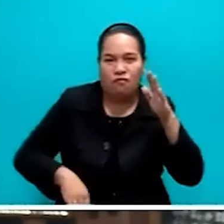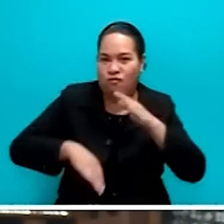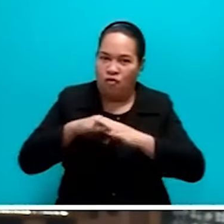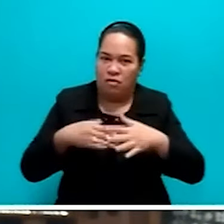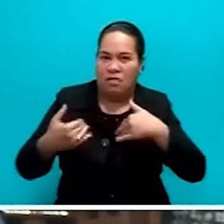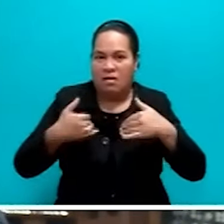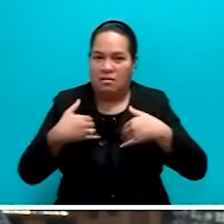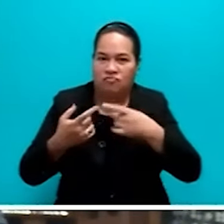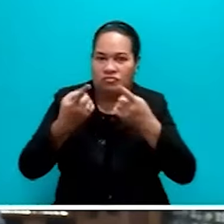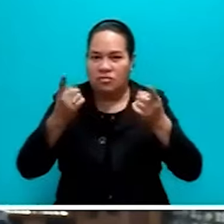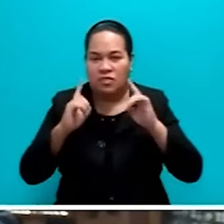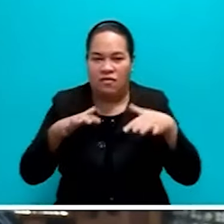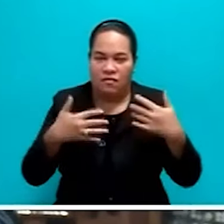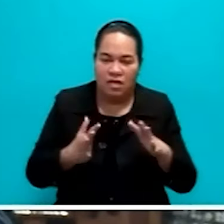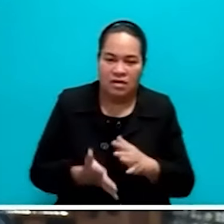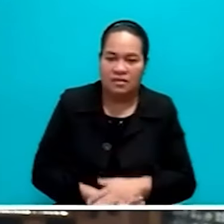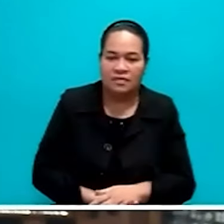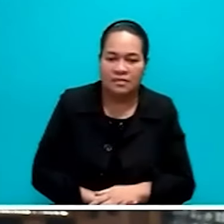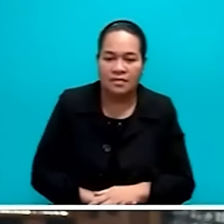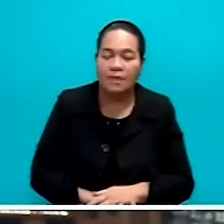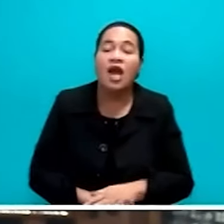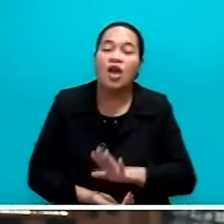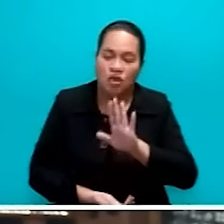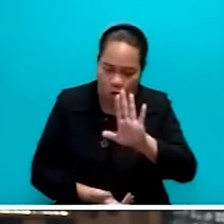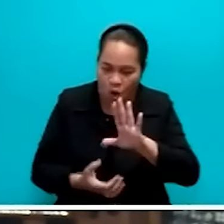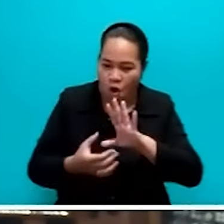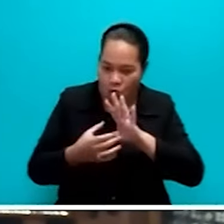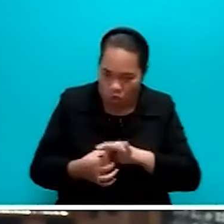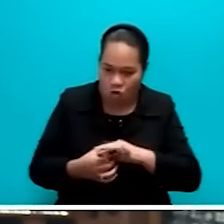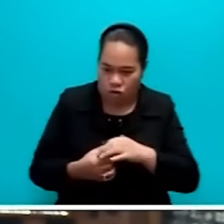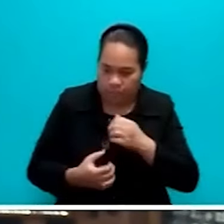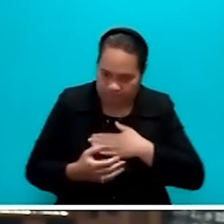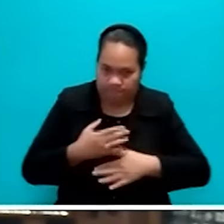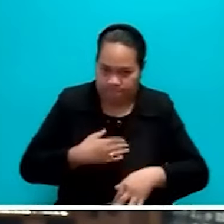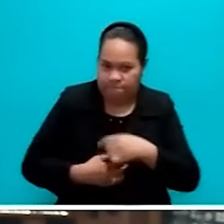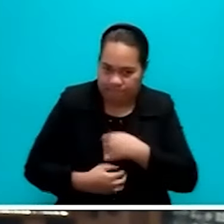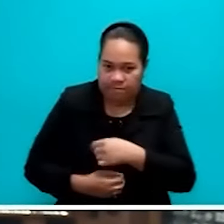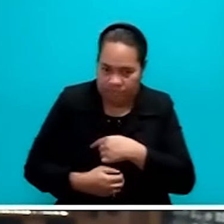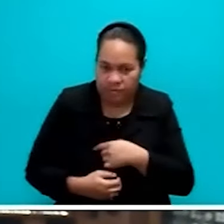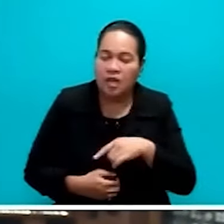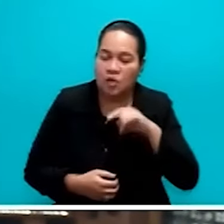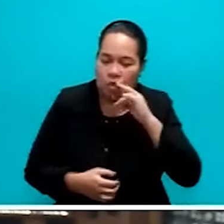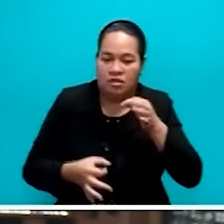Your parents' support and your own determination that determines your destiny.